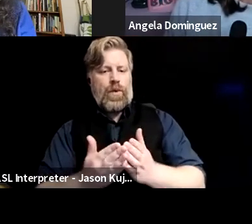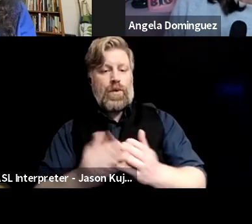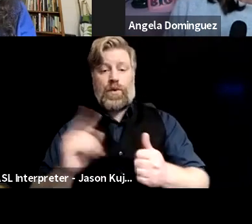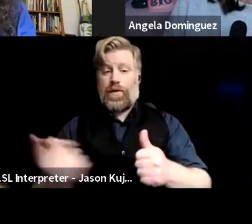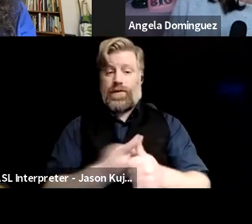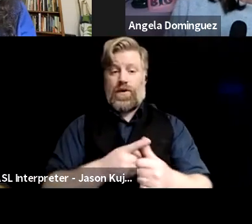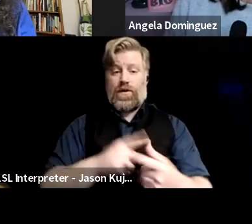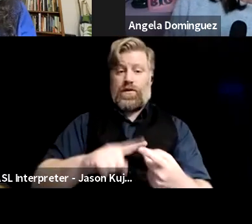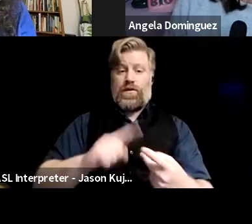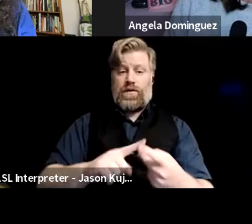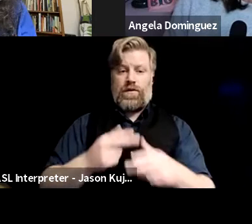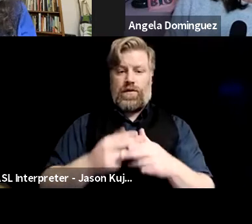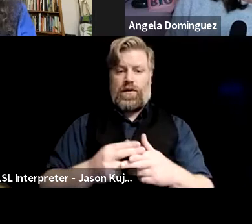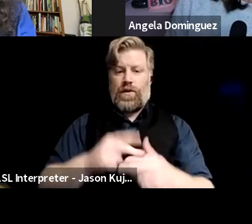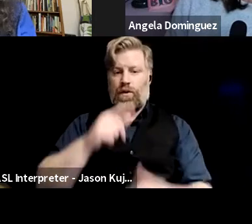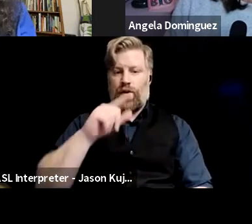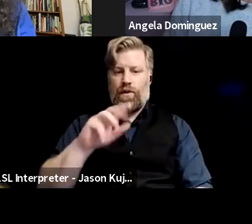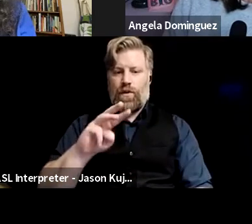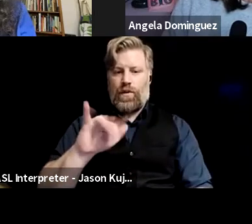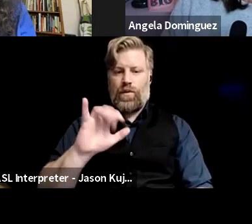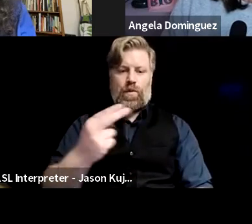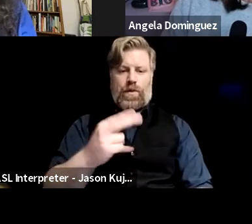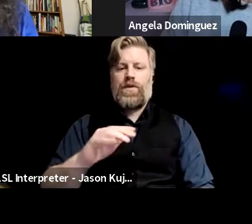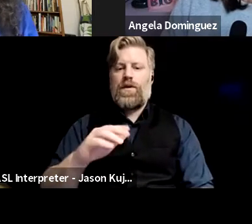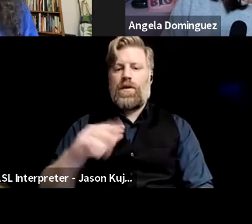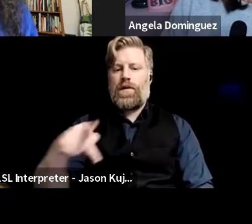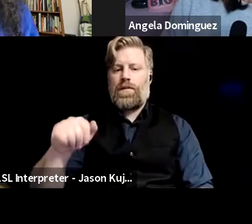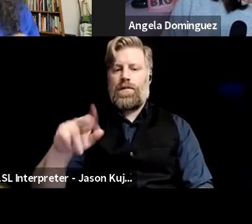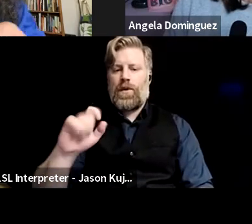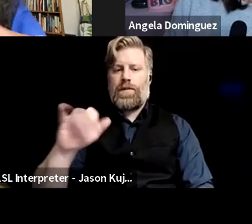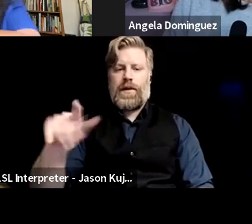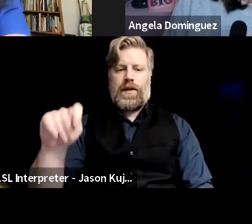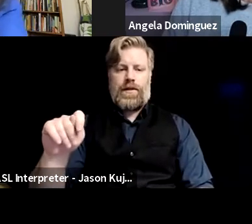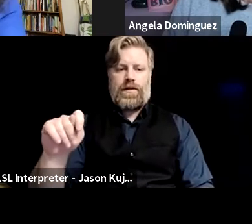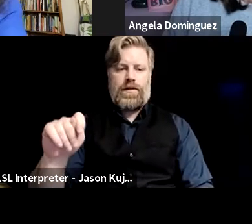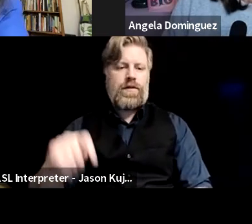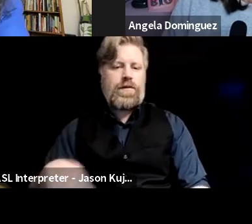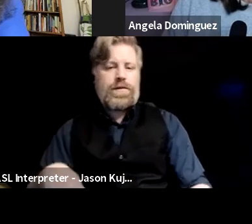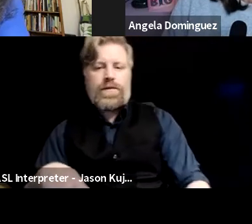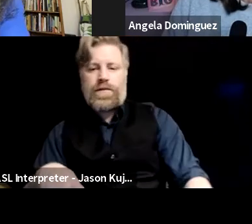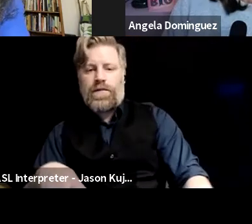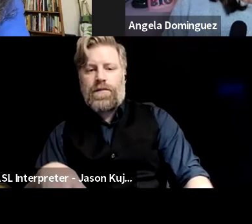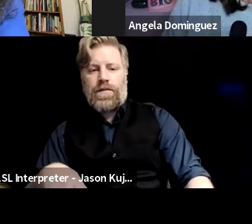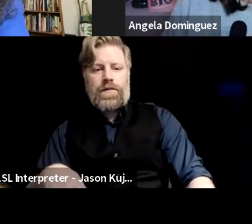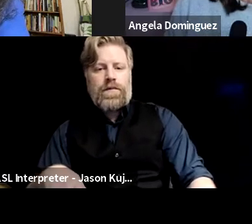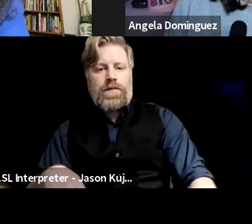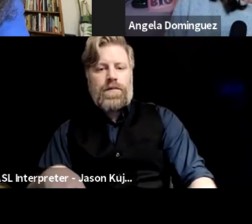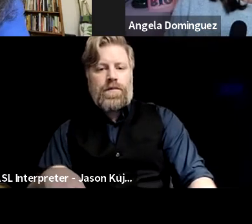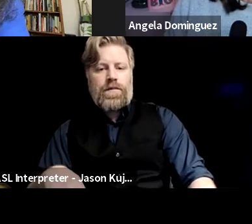the, the witch owl parliament and in Spanish, it's a parliament and, um,